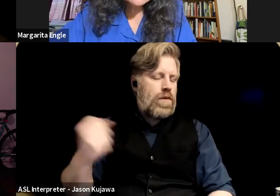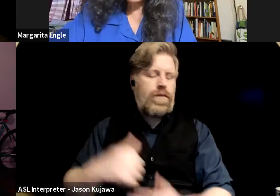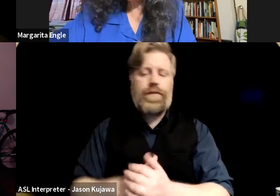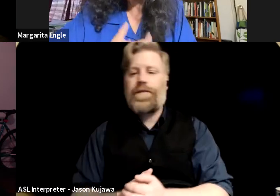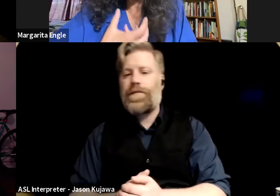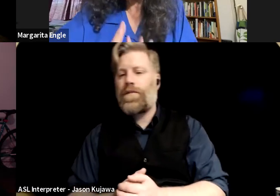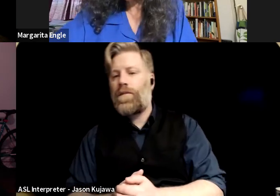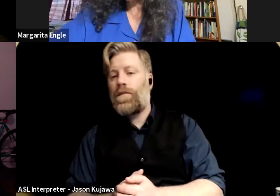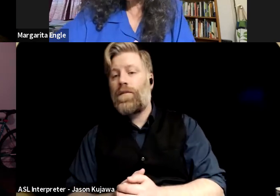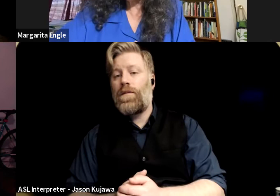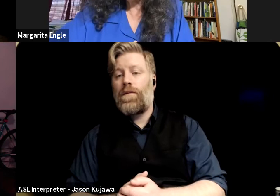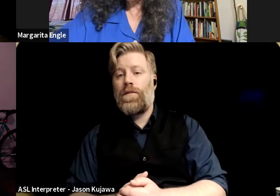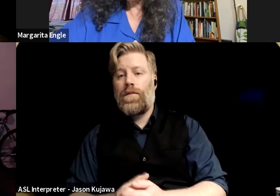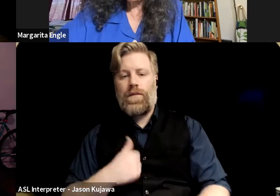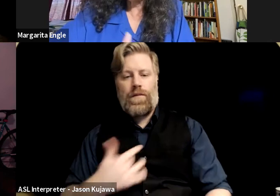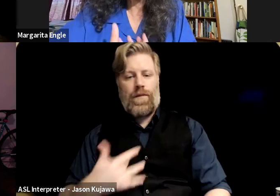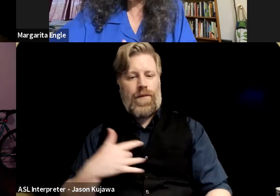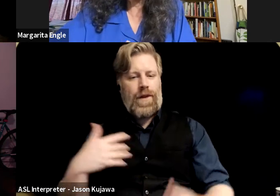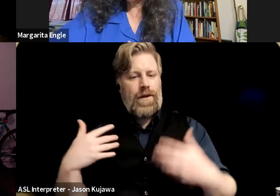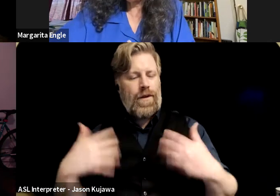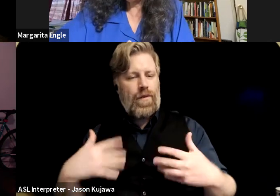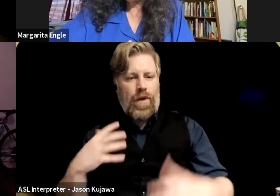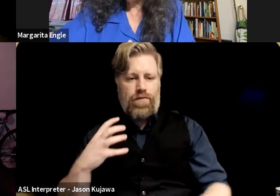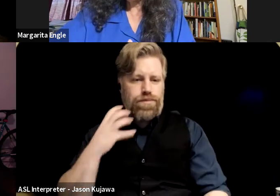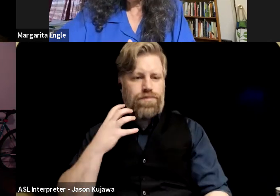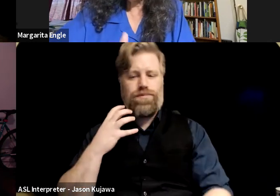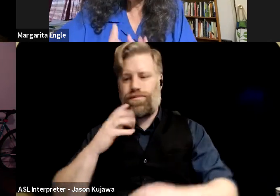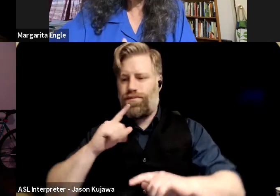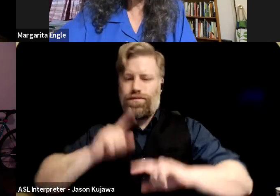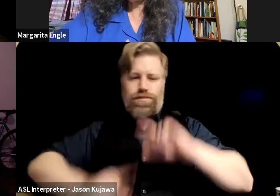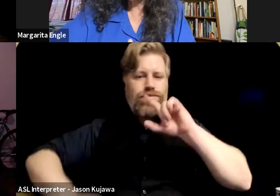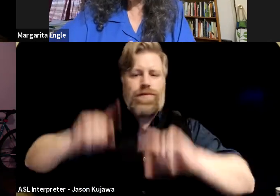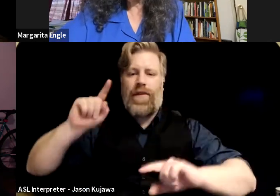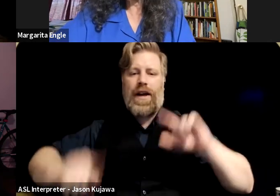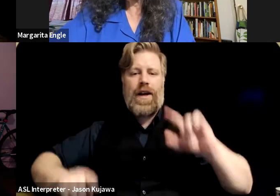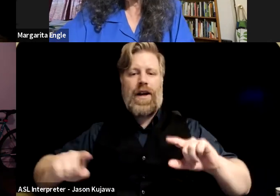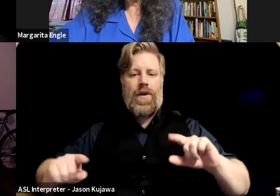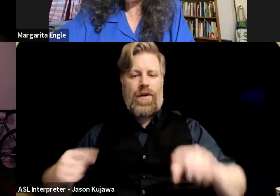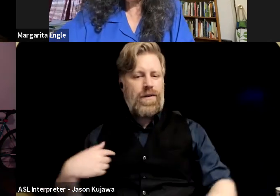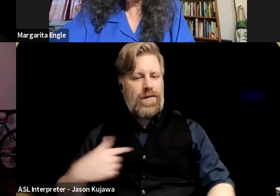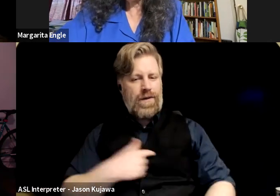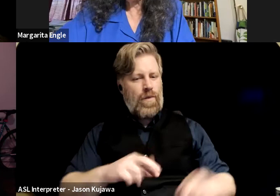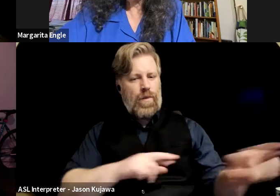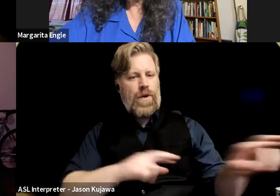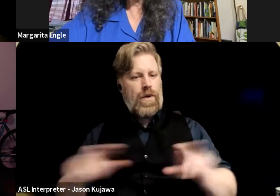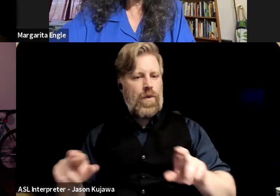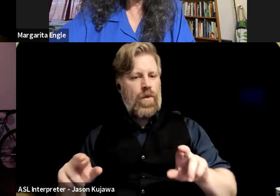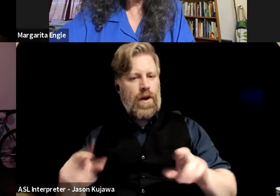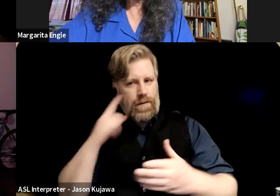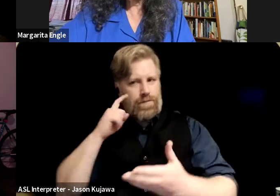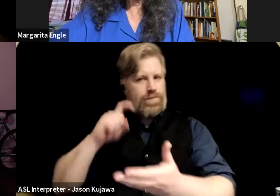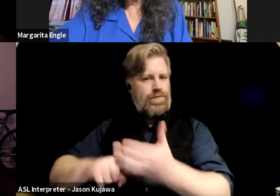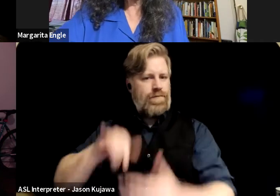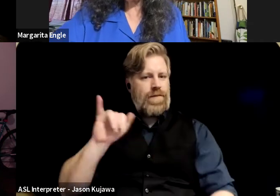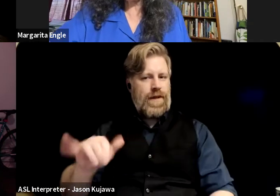just think that it's rich and varied, and I think we're ready to see that instead